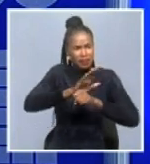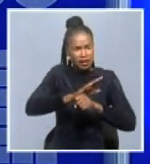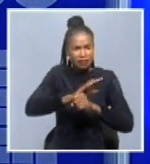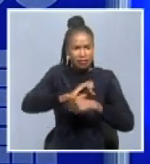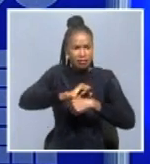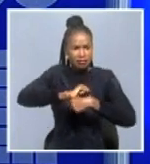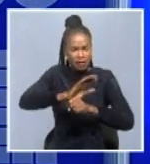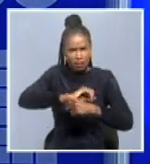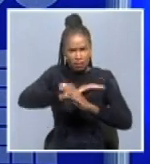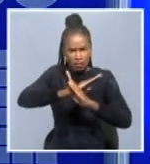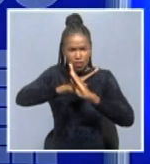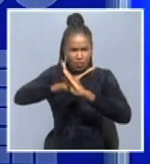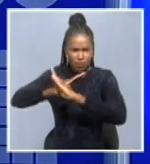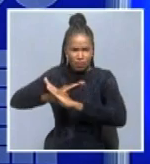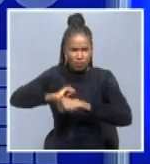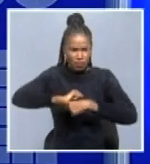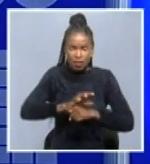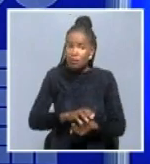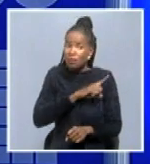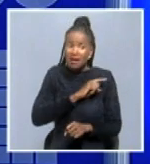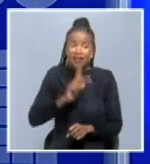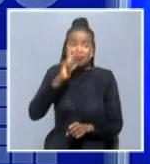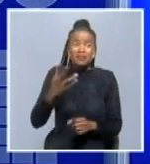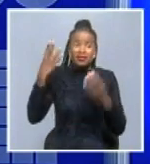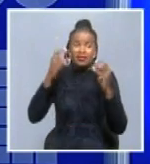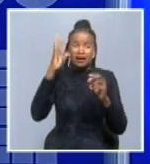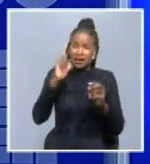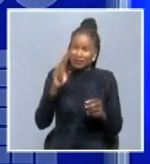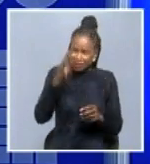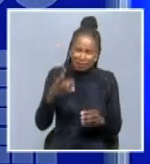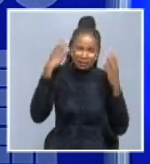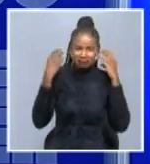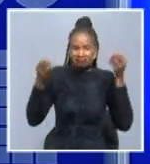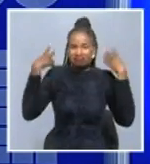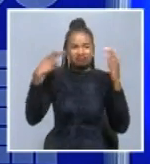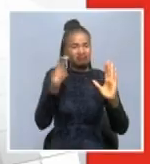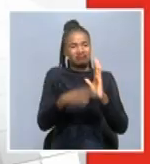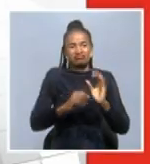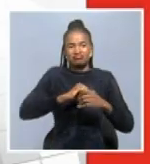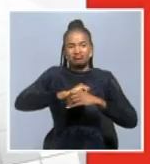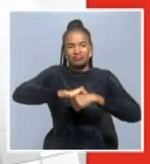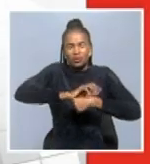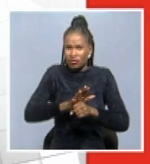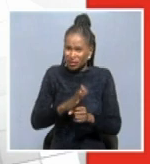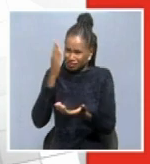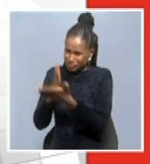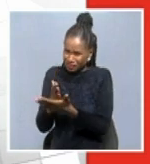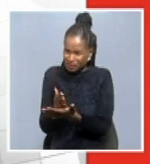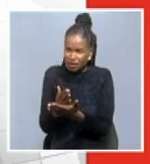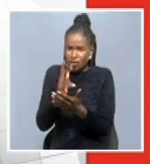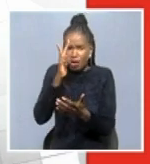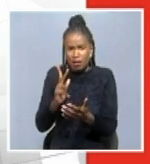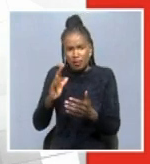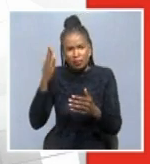about people not, you know, for example, putting on masks. If you can quickly just react to that. Yes, the issue of the